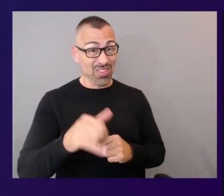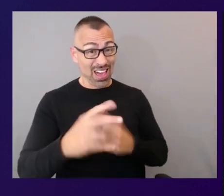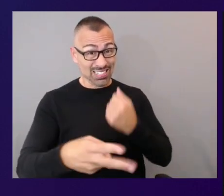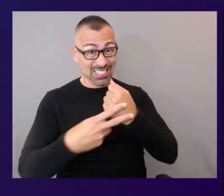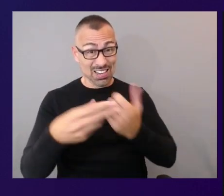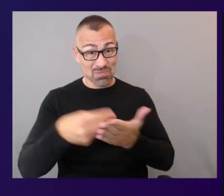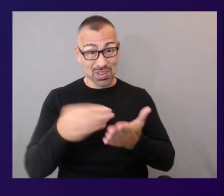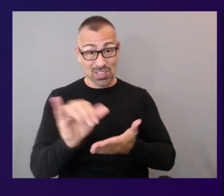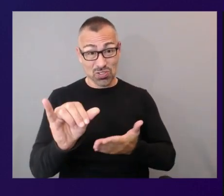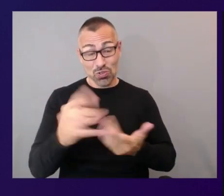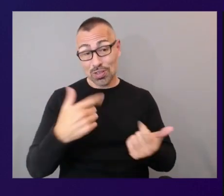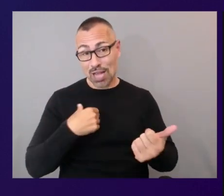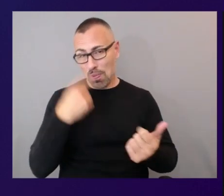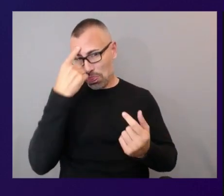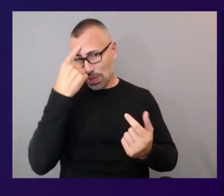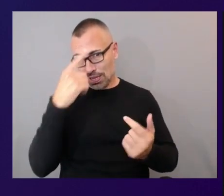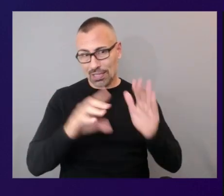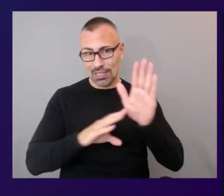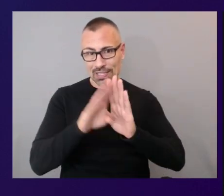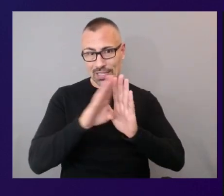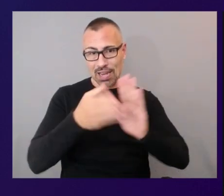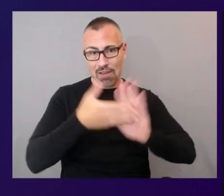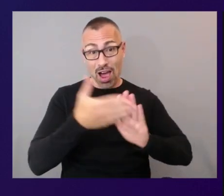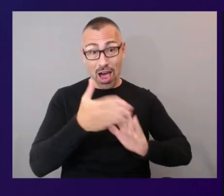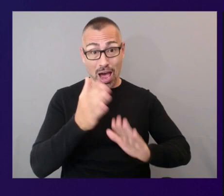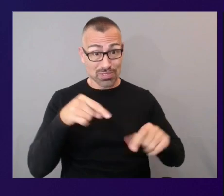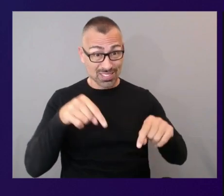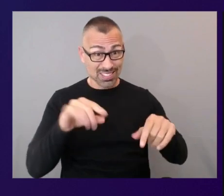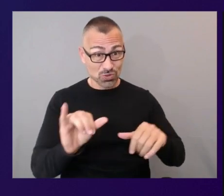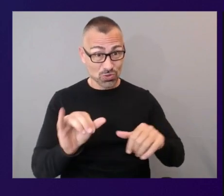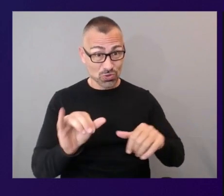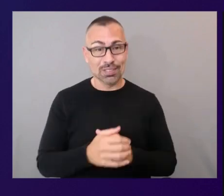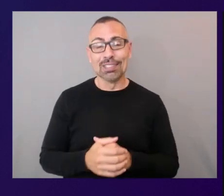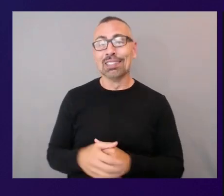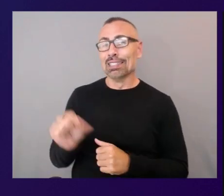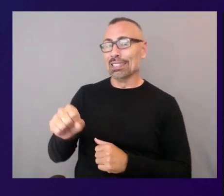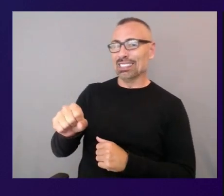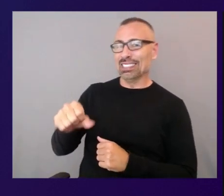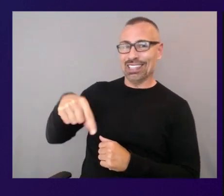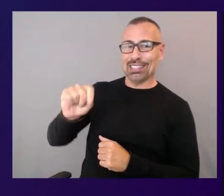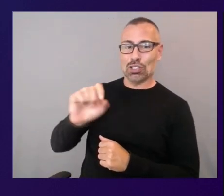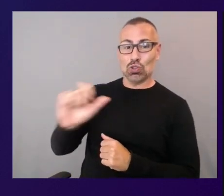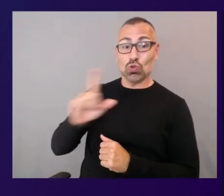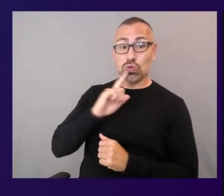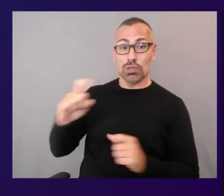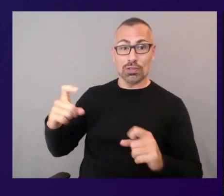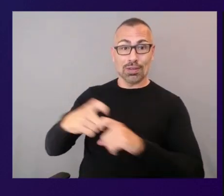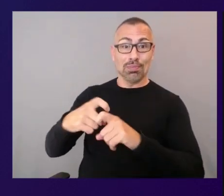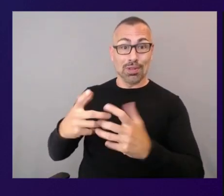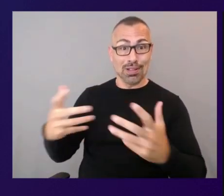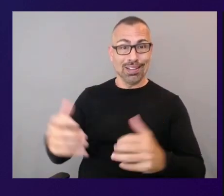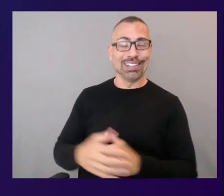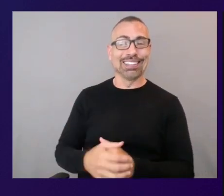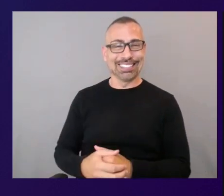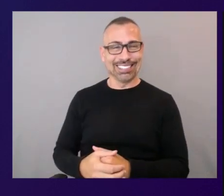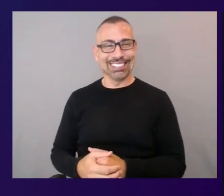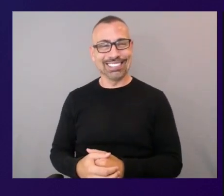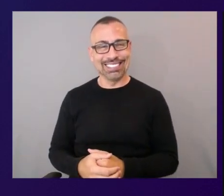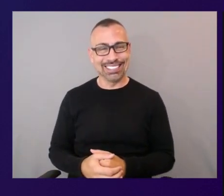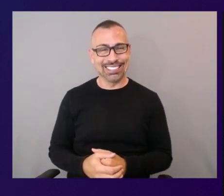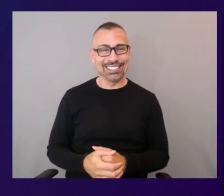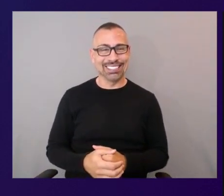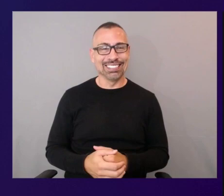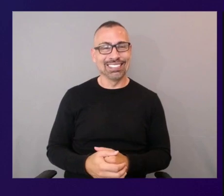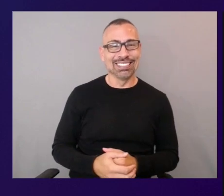now yeah definitely i mean this tool is pretty complex all right let's keep going